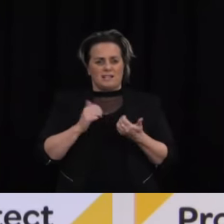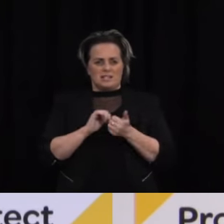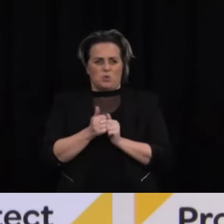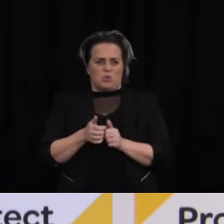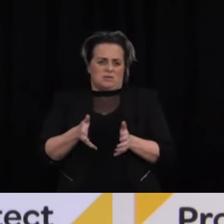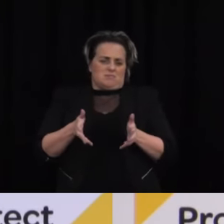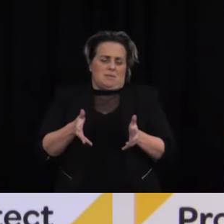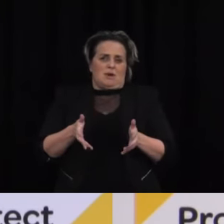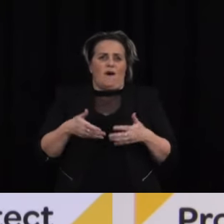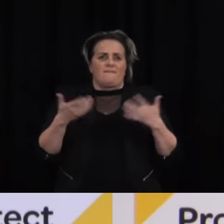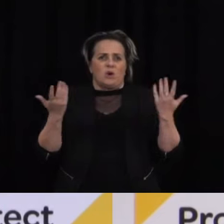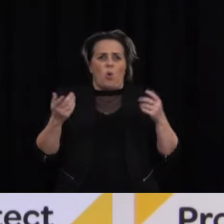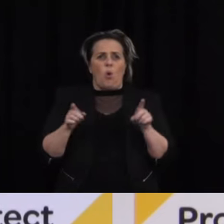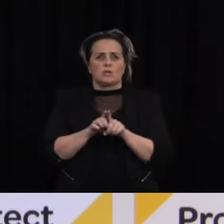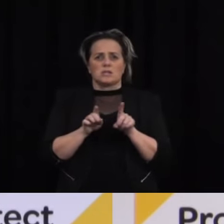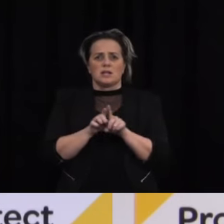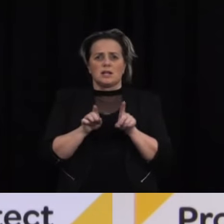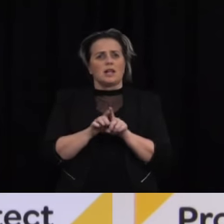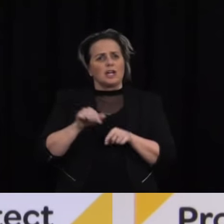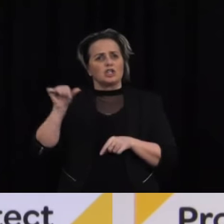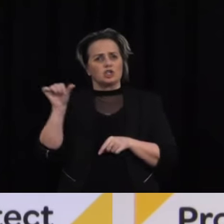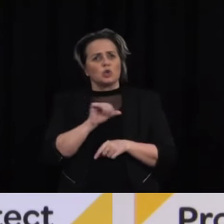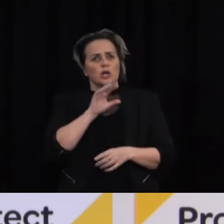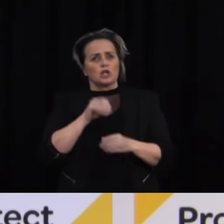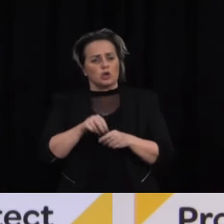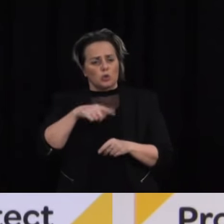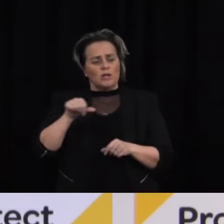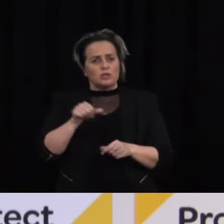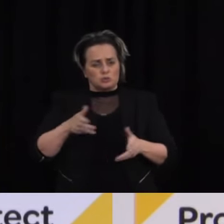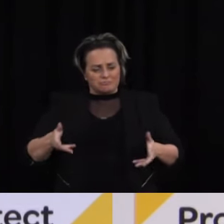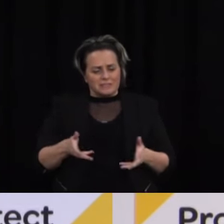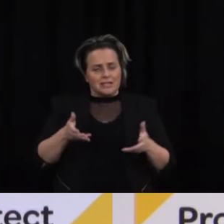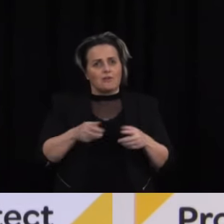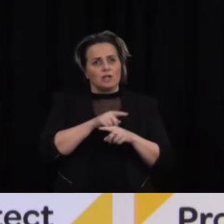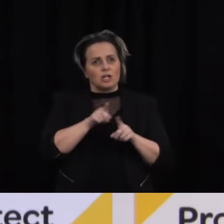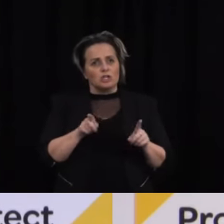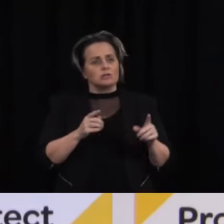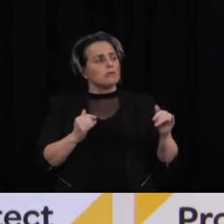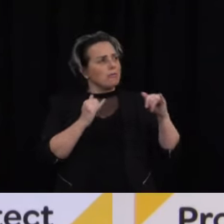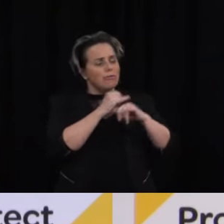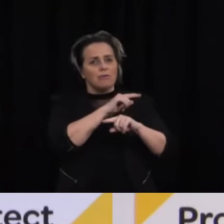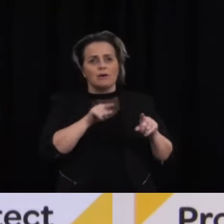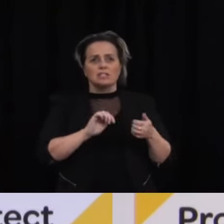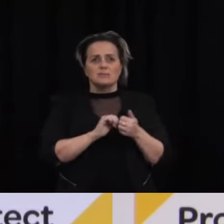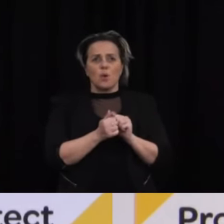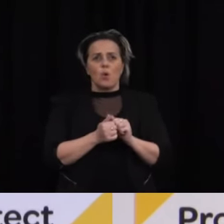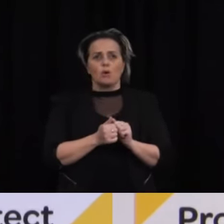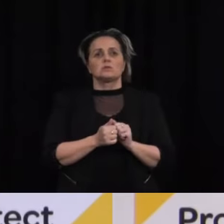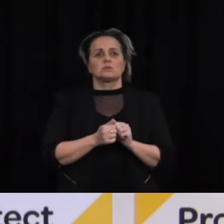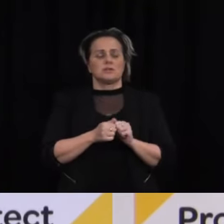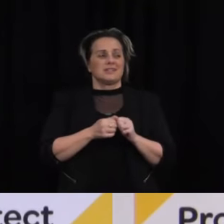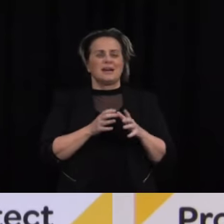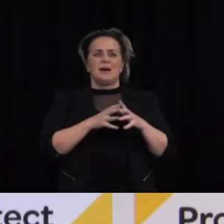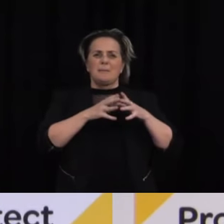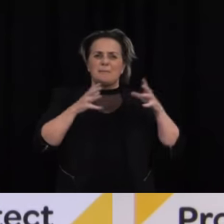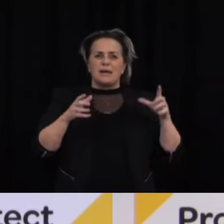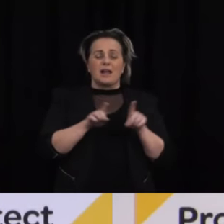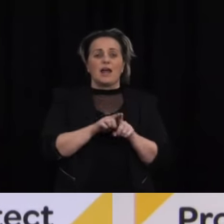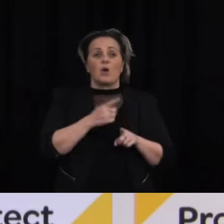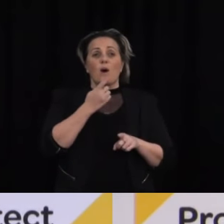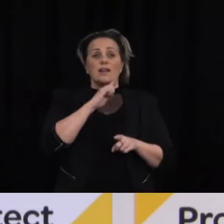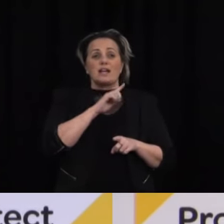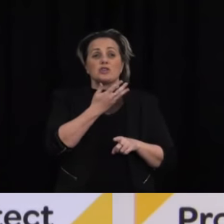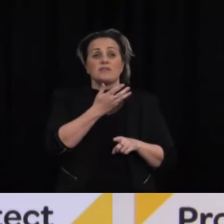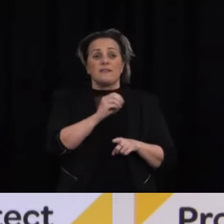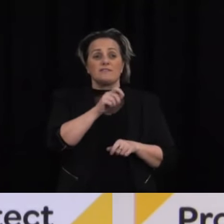They're going to fly the FERN overseas, shouldn't we be helping them to do that? typically coming in in larger numbers, and we are talking about 150 people